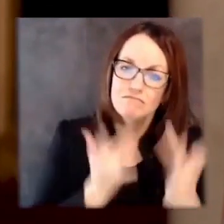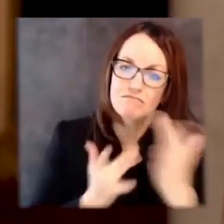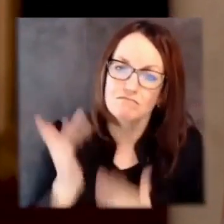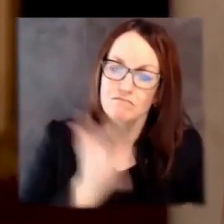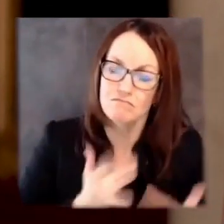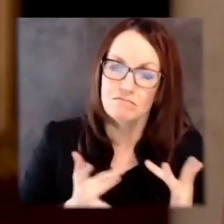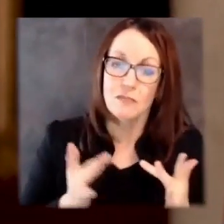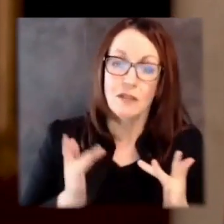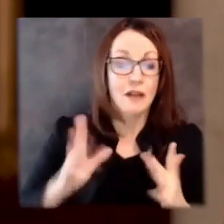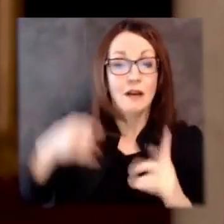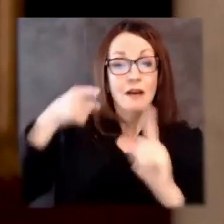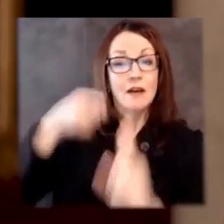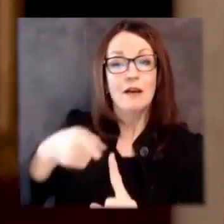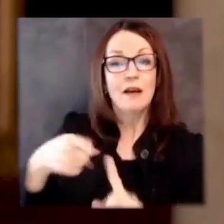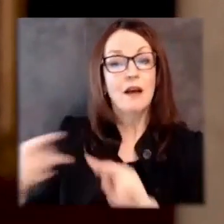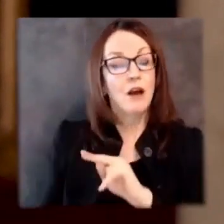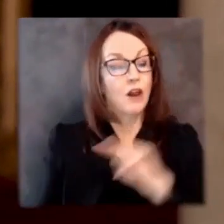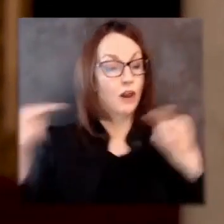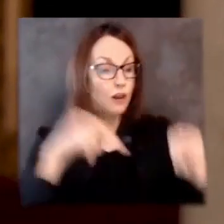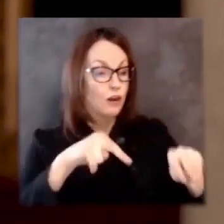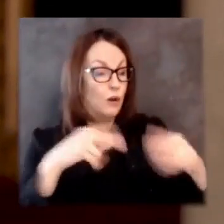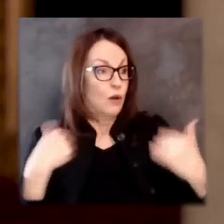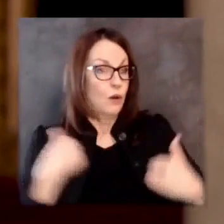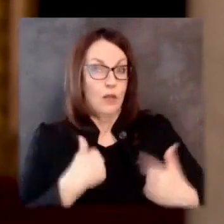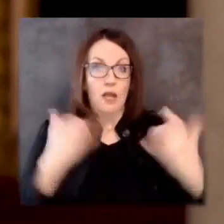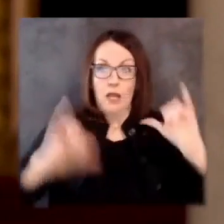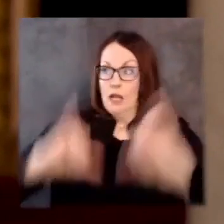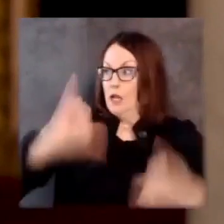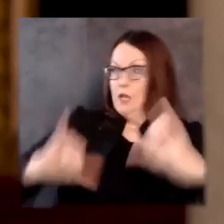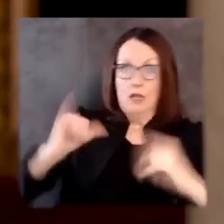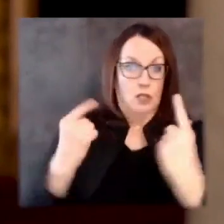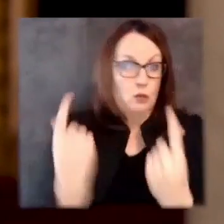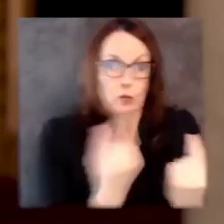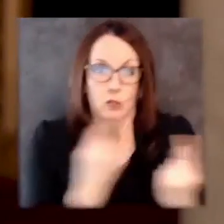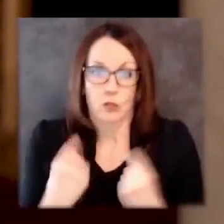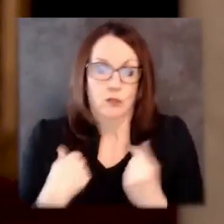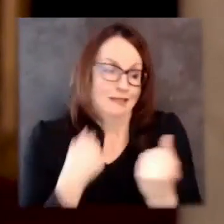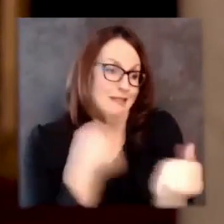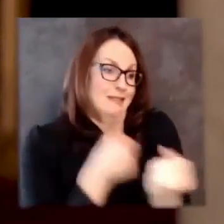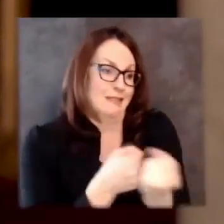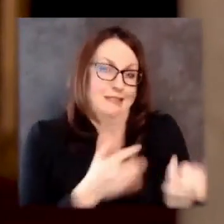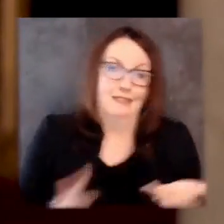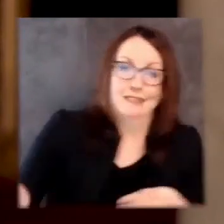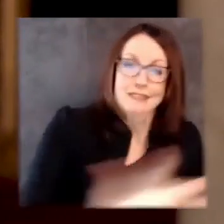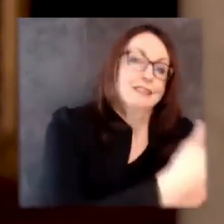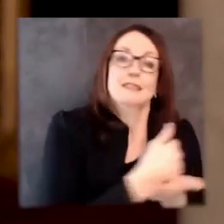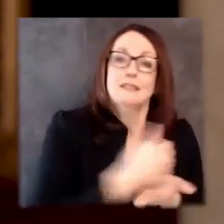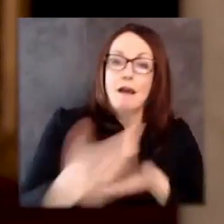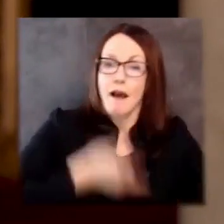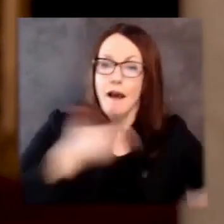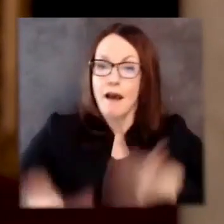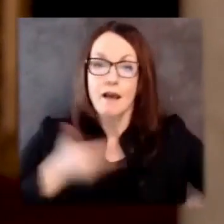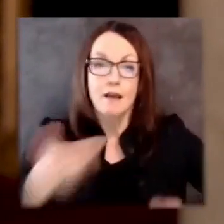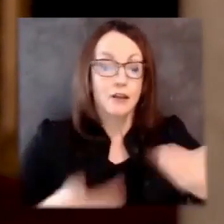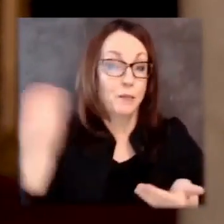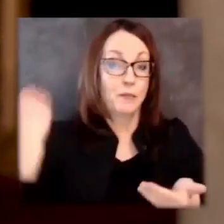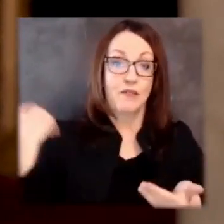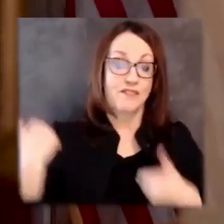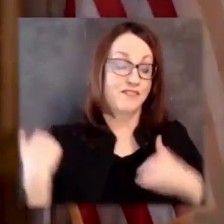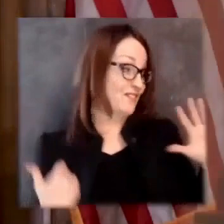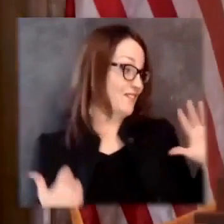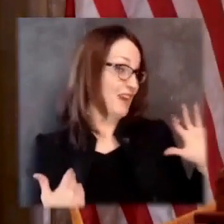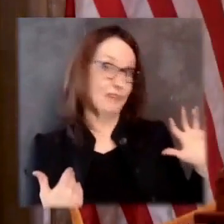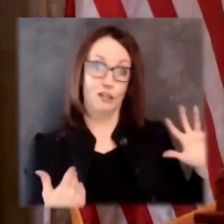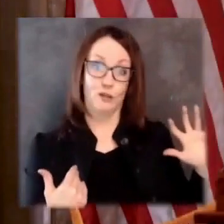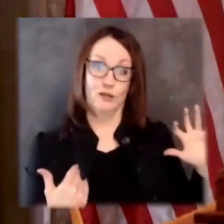incoming claims, we got to work reassigning state employees from other divisions or agencies and hiring and contracting new